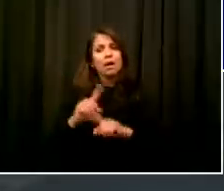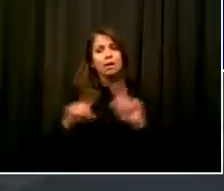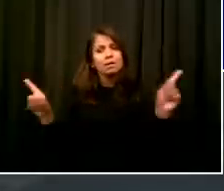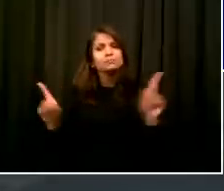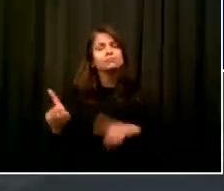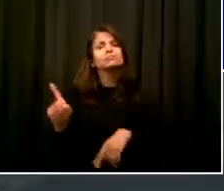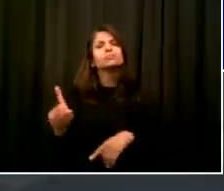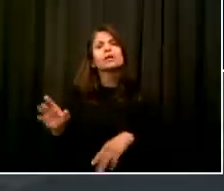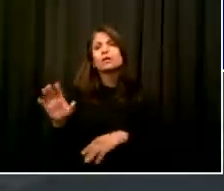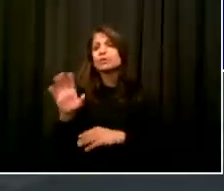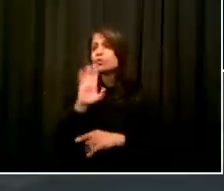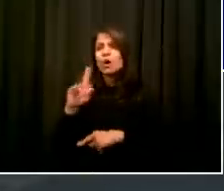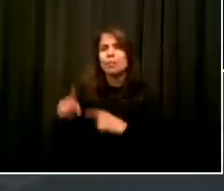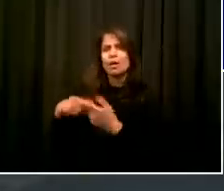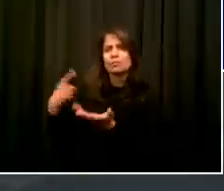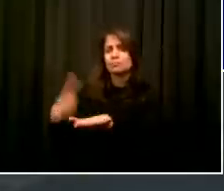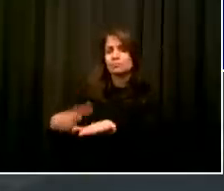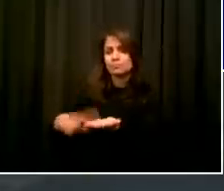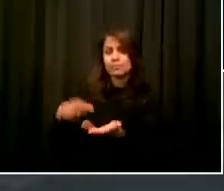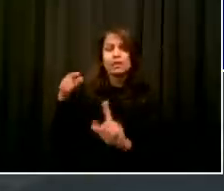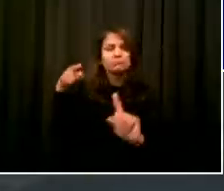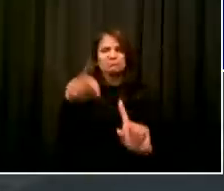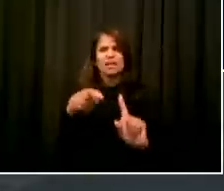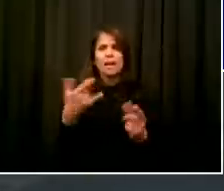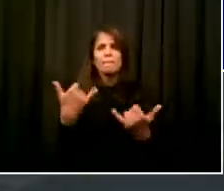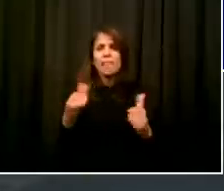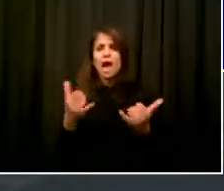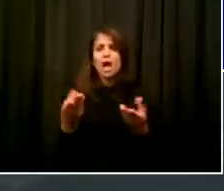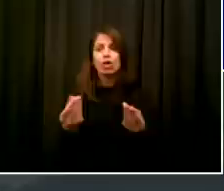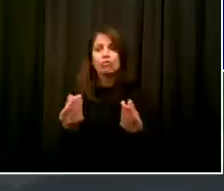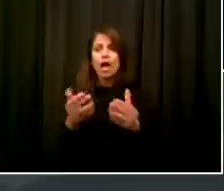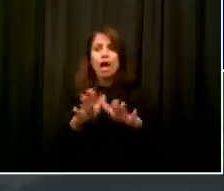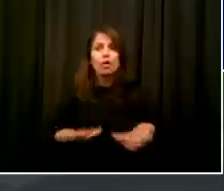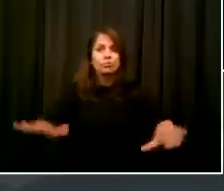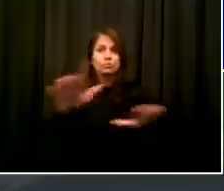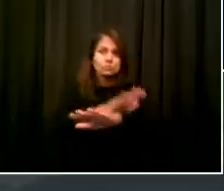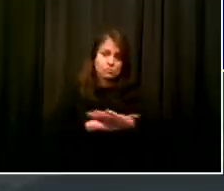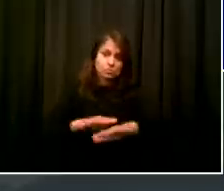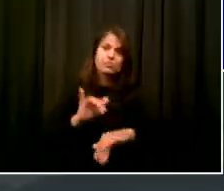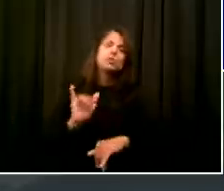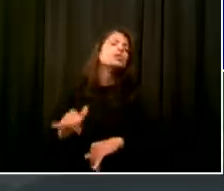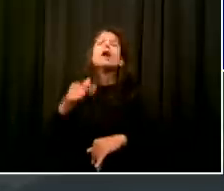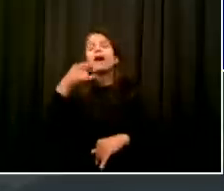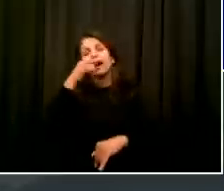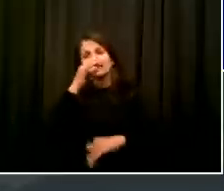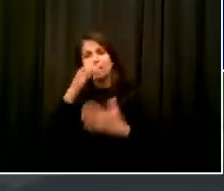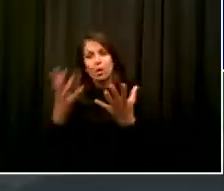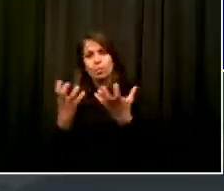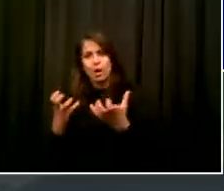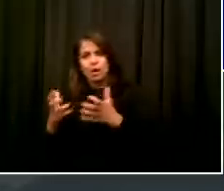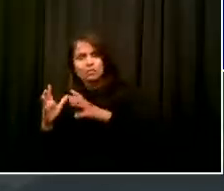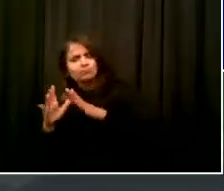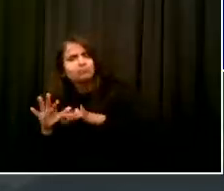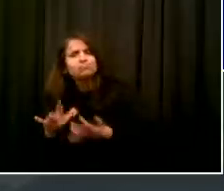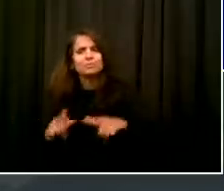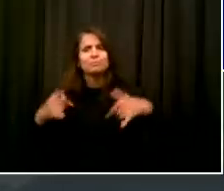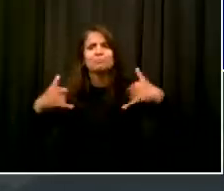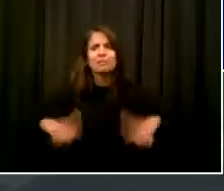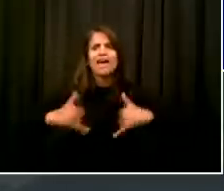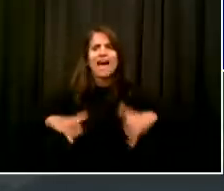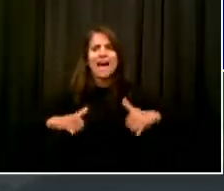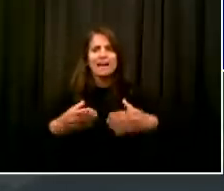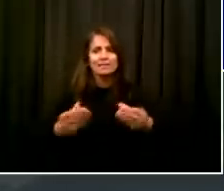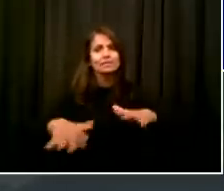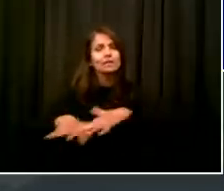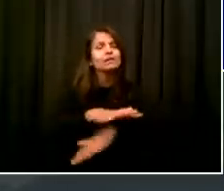get a break, get some exercise, for parents to be able to get their kids outside. Those playgrounds for younger kids, we're ready to